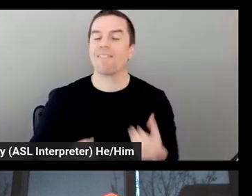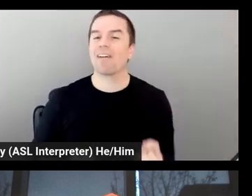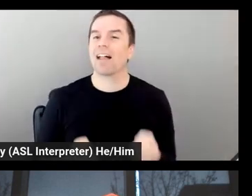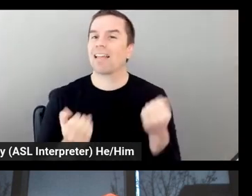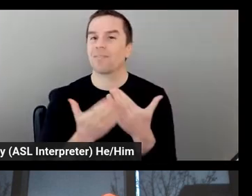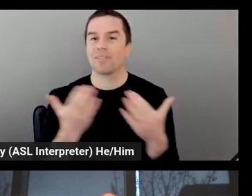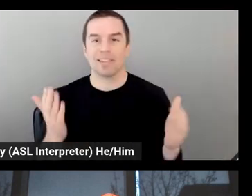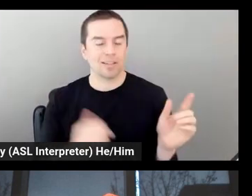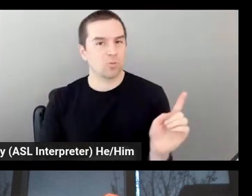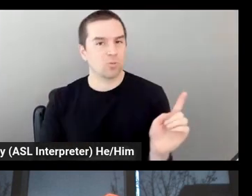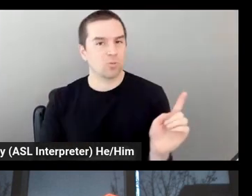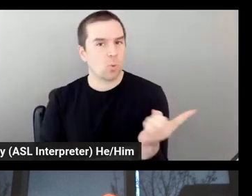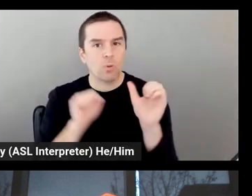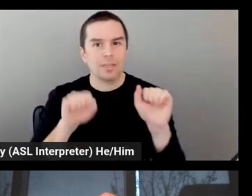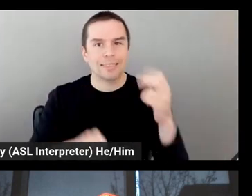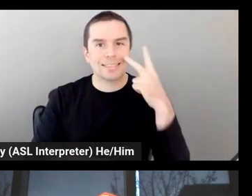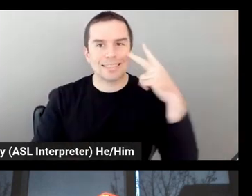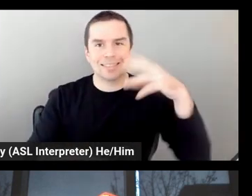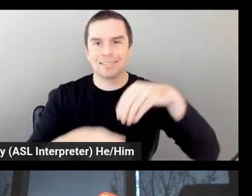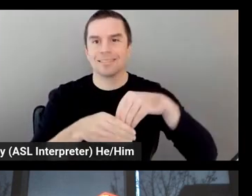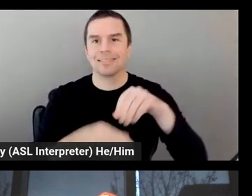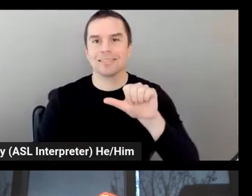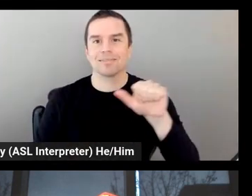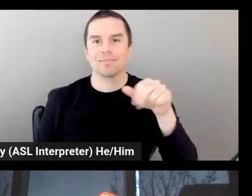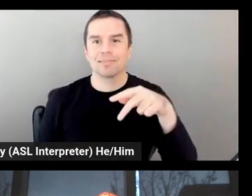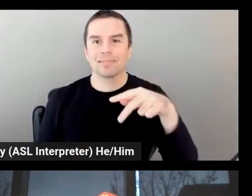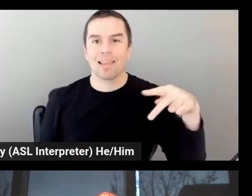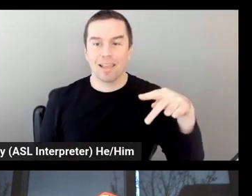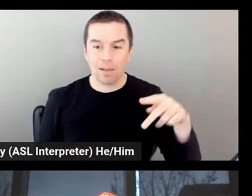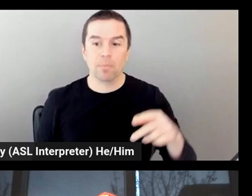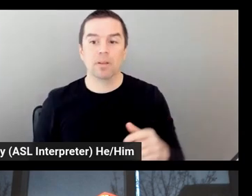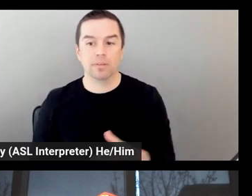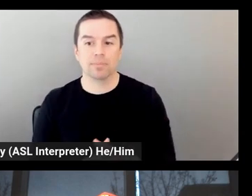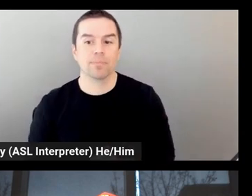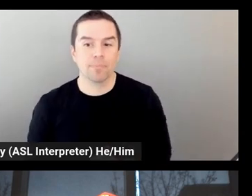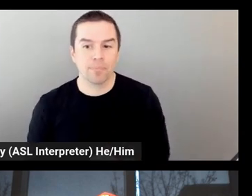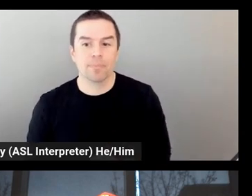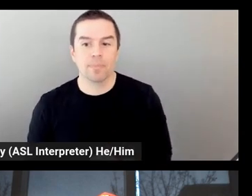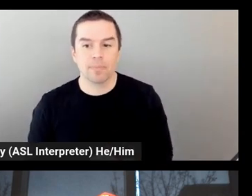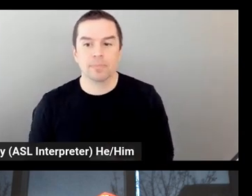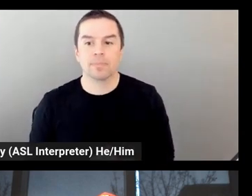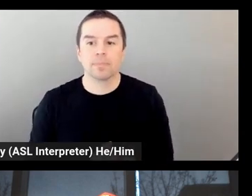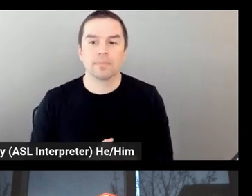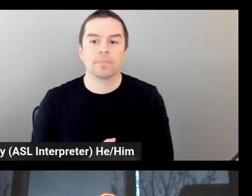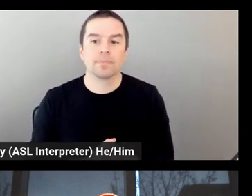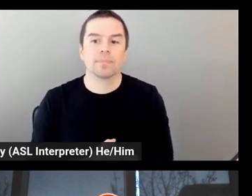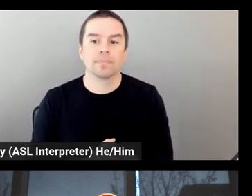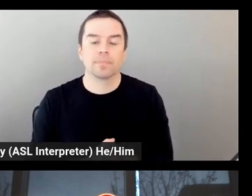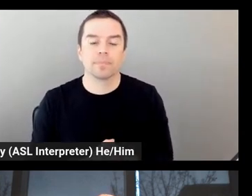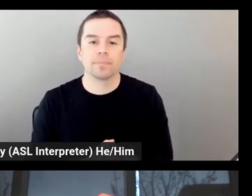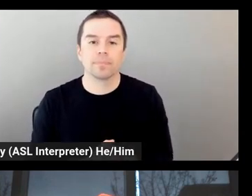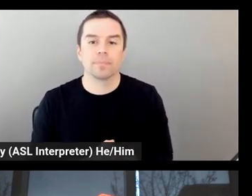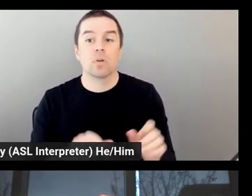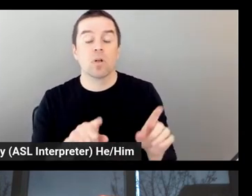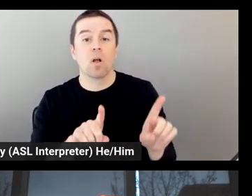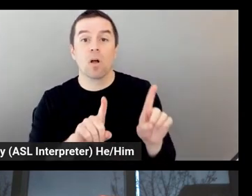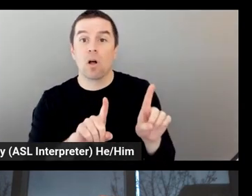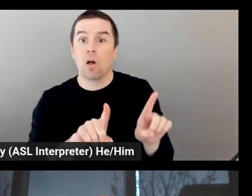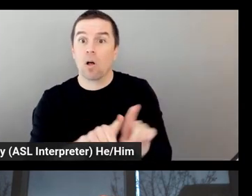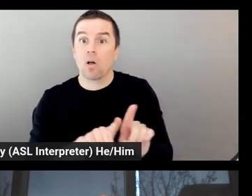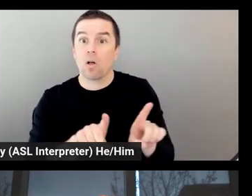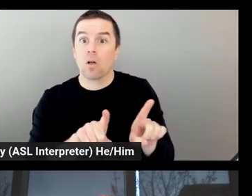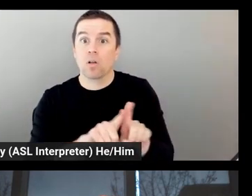first, the key point of all these. I also have to say that we had an amazing